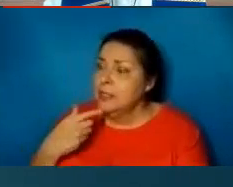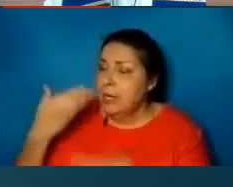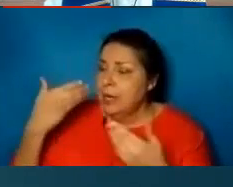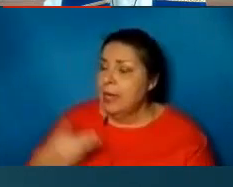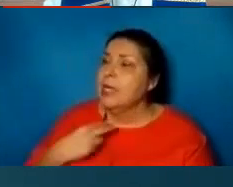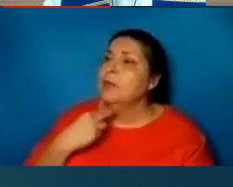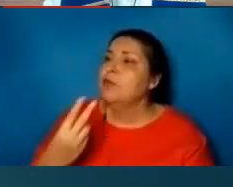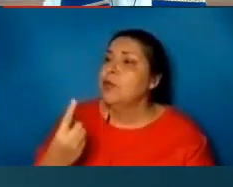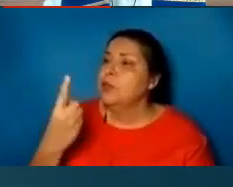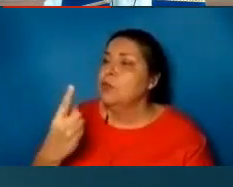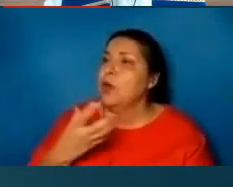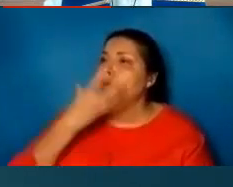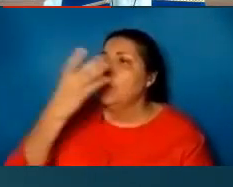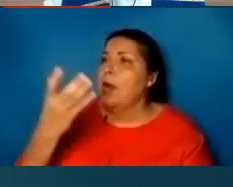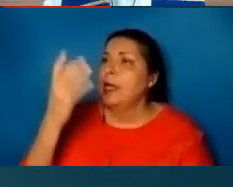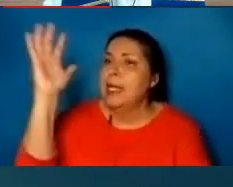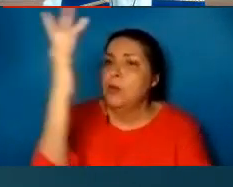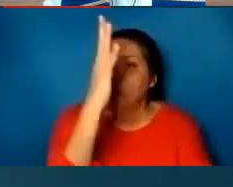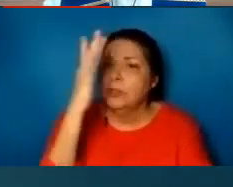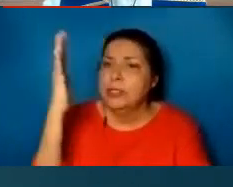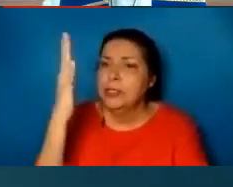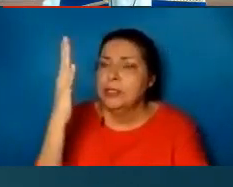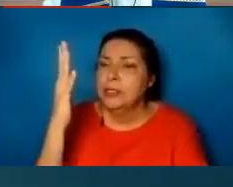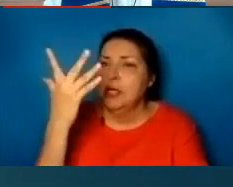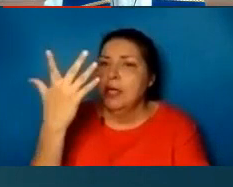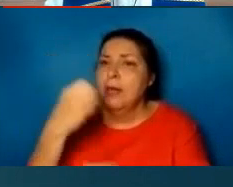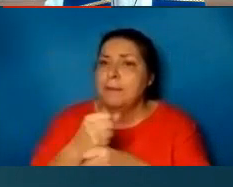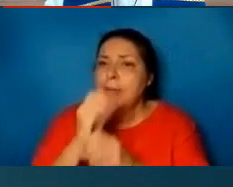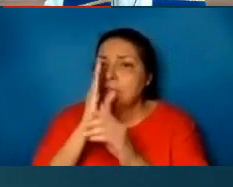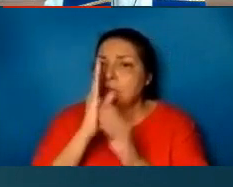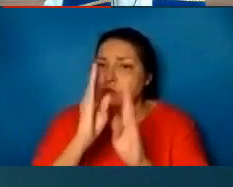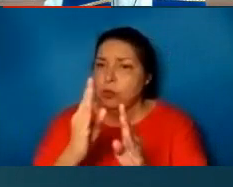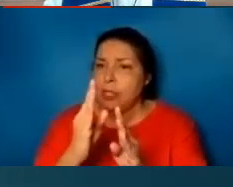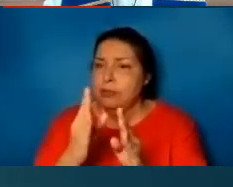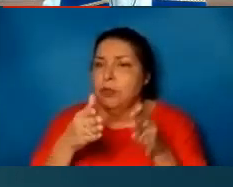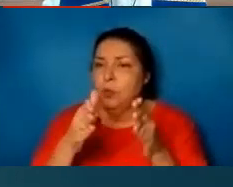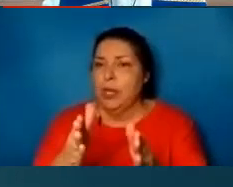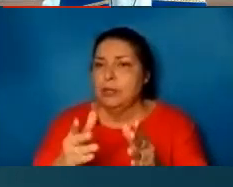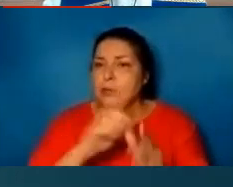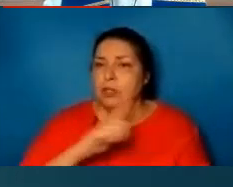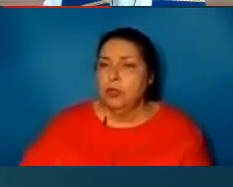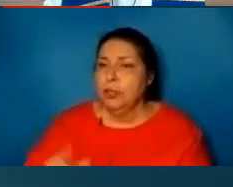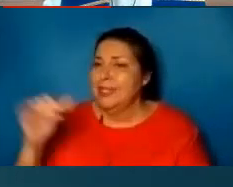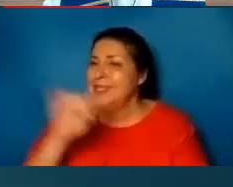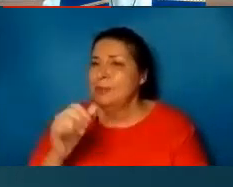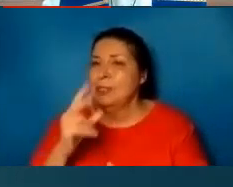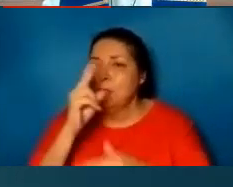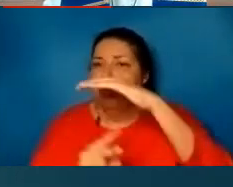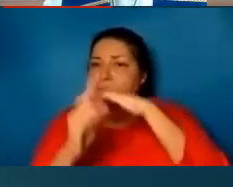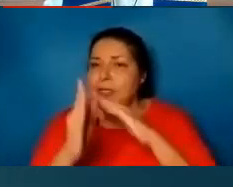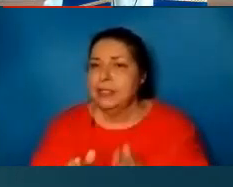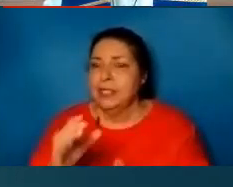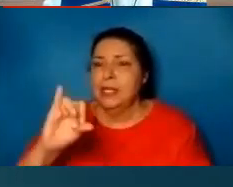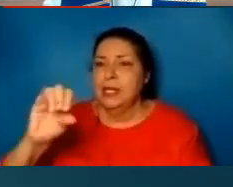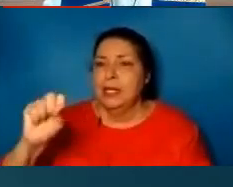voice of one crying out in the wilderness make straight the ways of the Lord as the prophet Isaiah said now they had